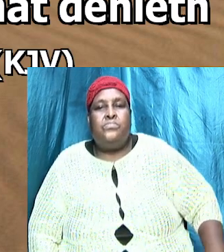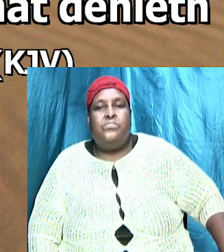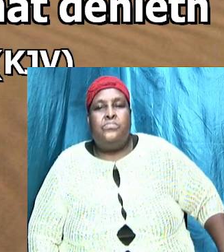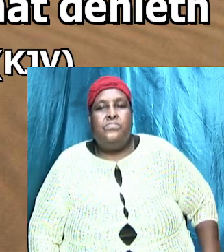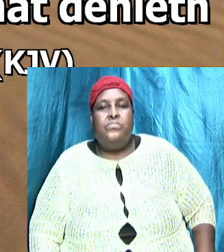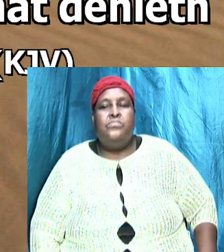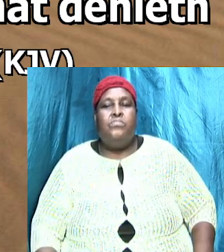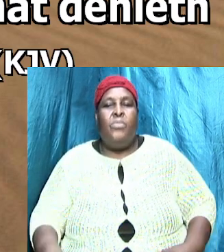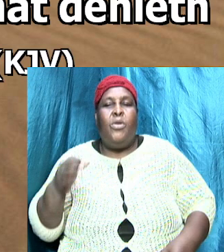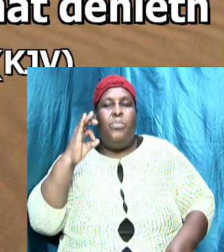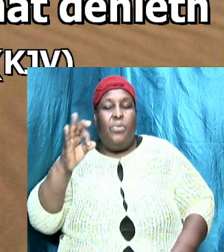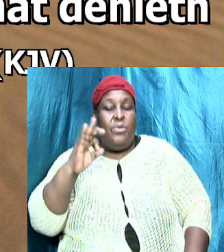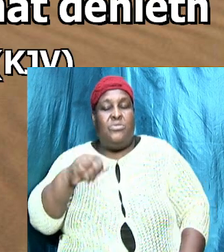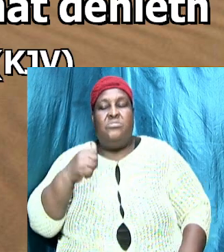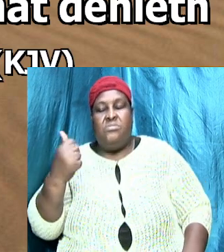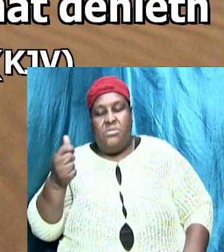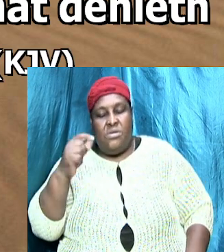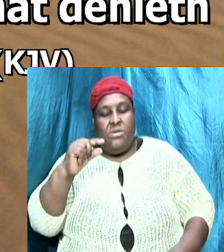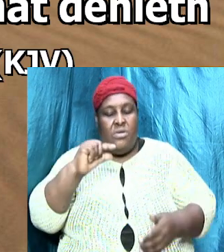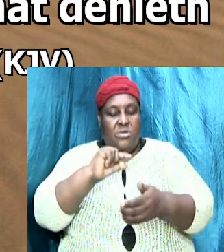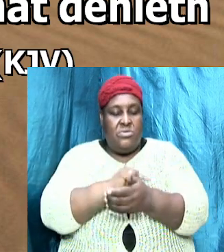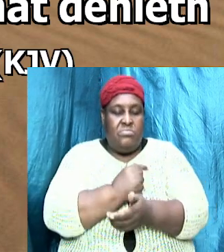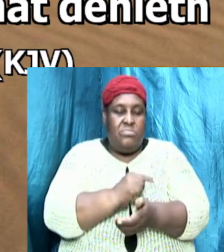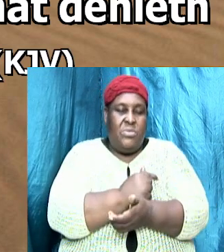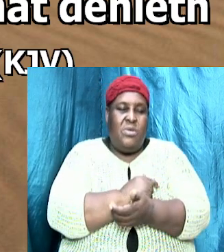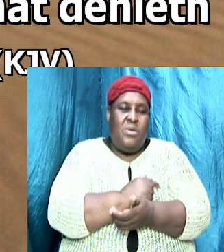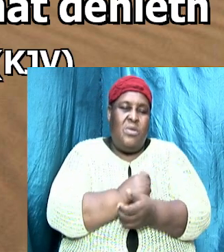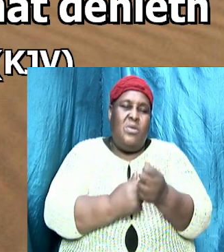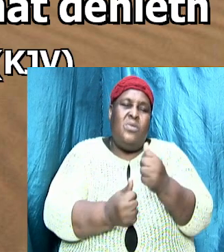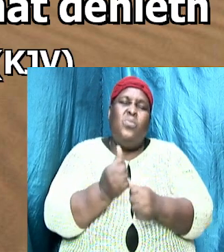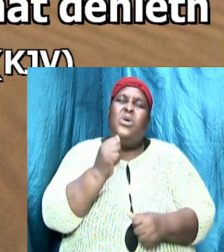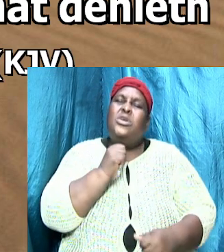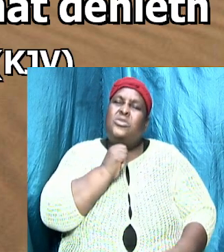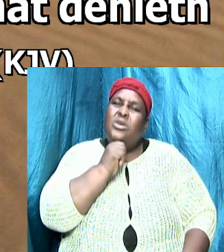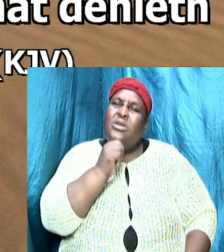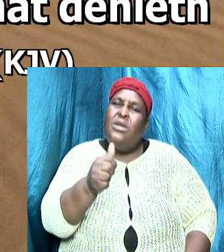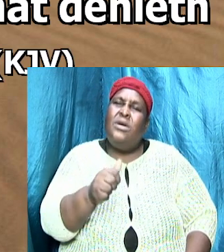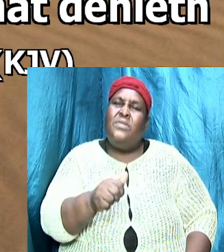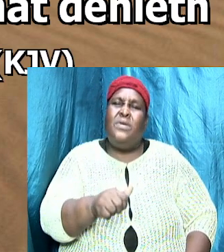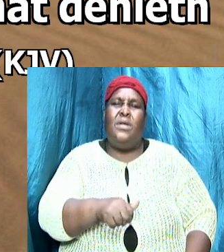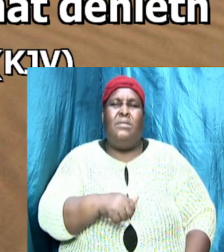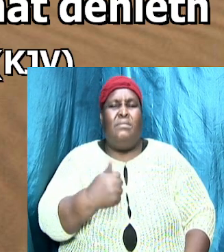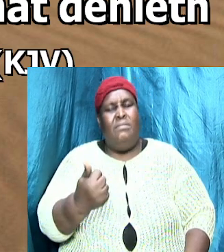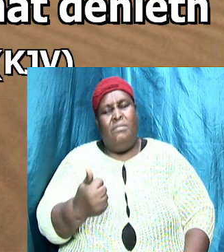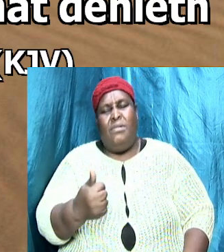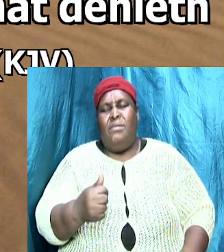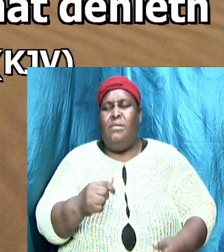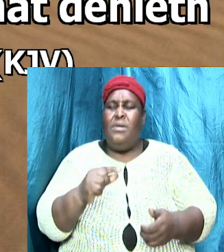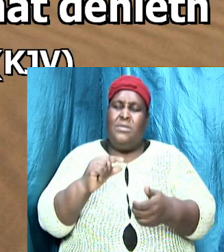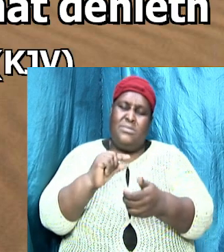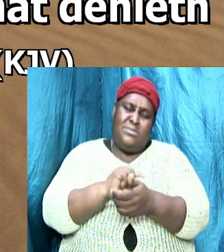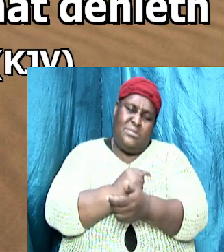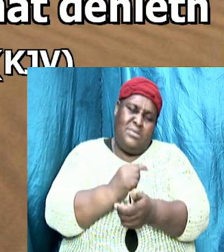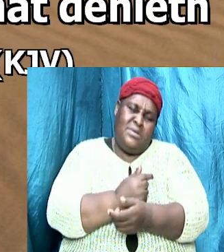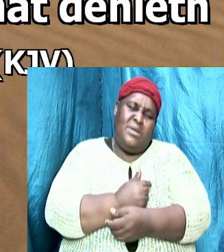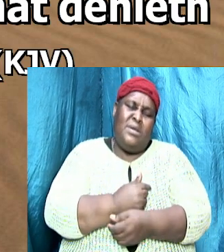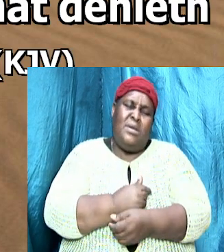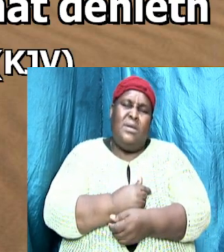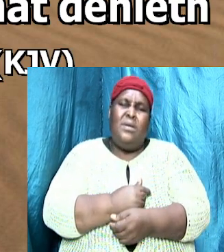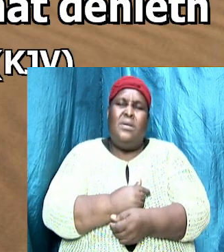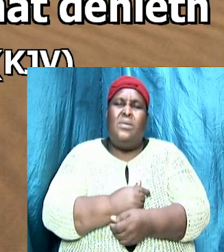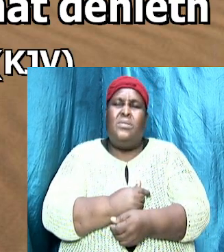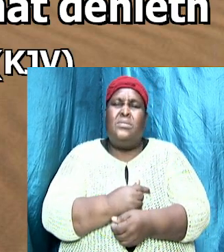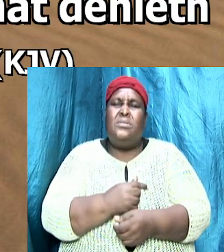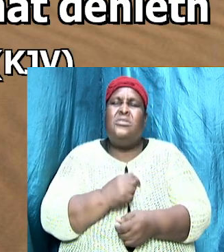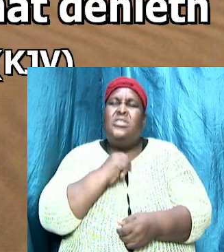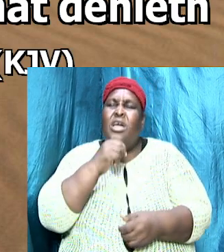preaching another gospel which is not another gospel will not carry a